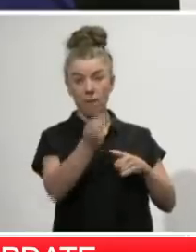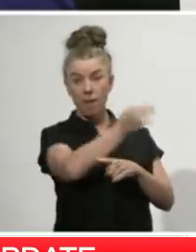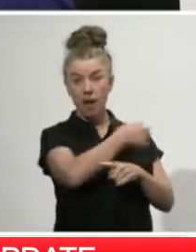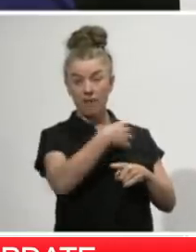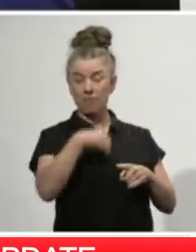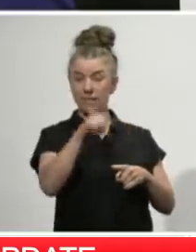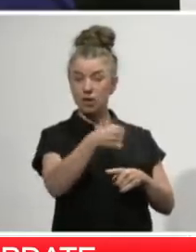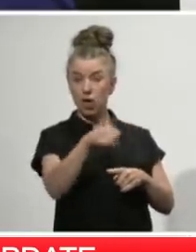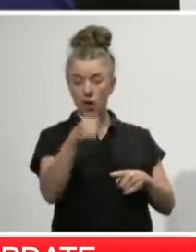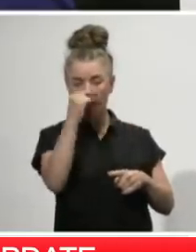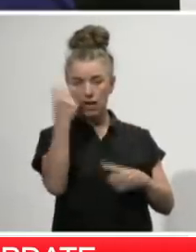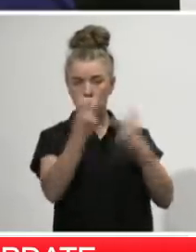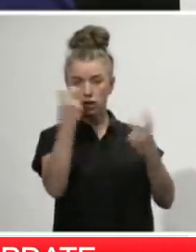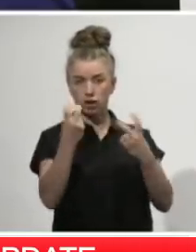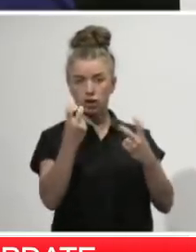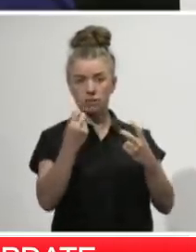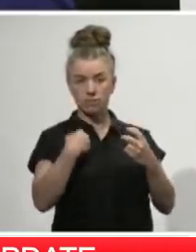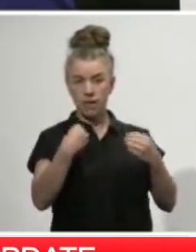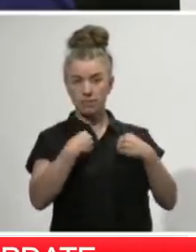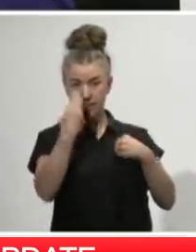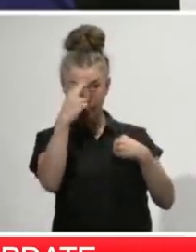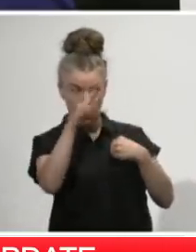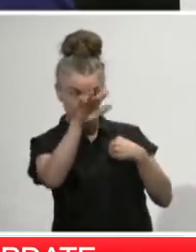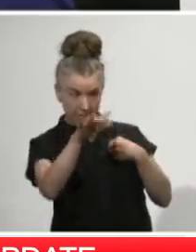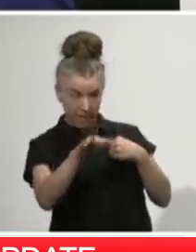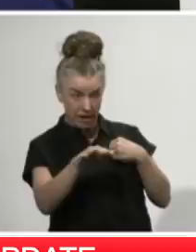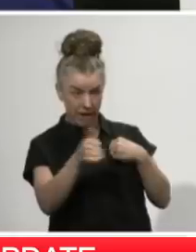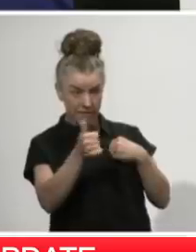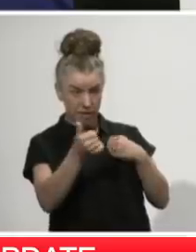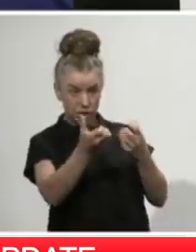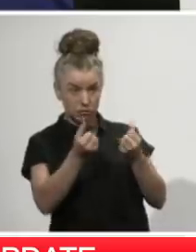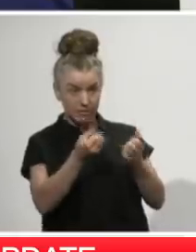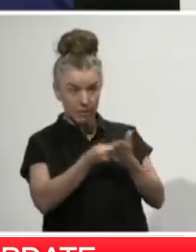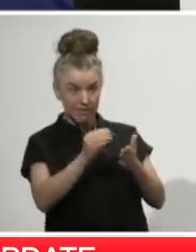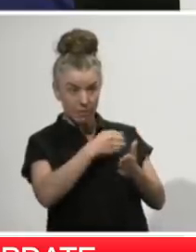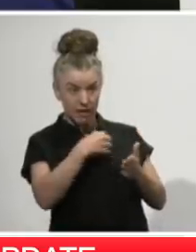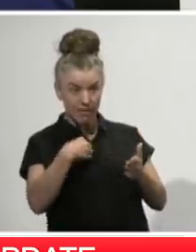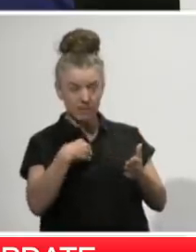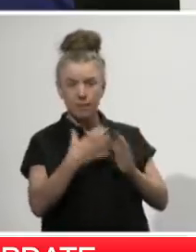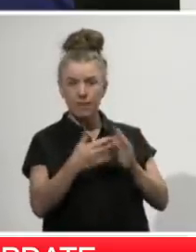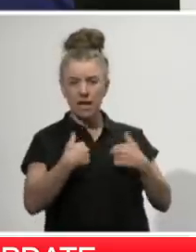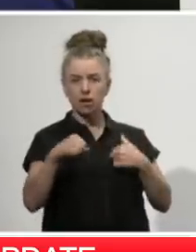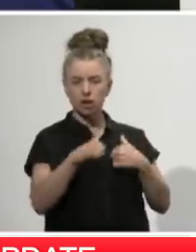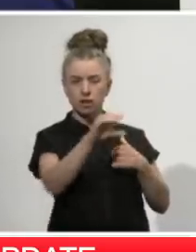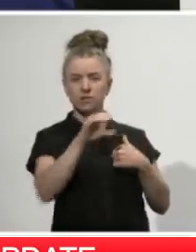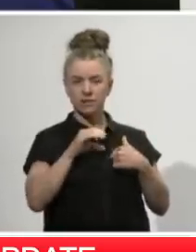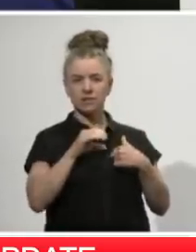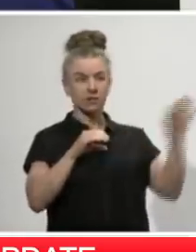the company name and see whether or not their workplace has been a recipient of the wage subsidy.